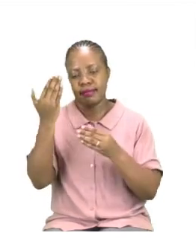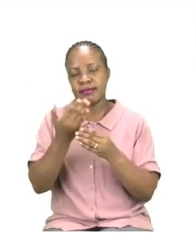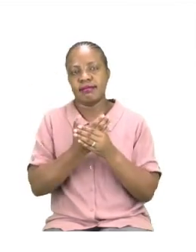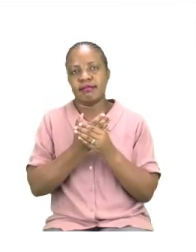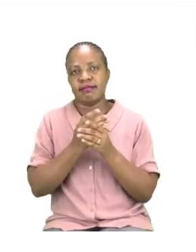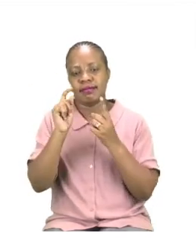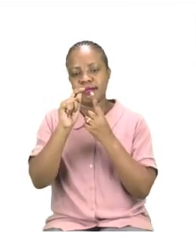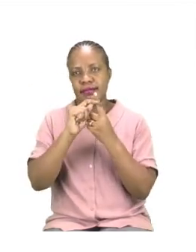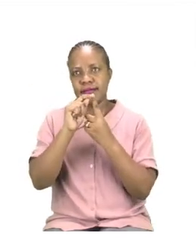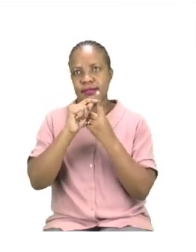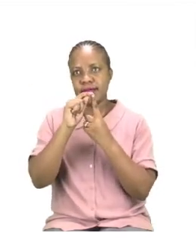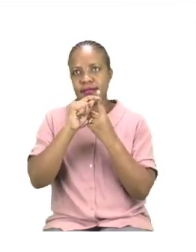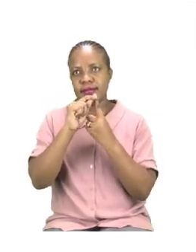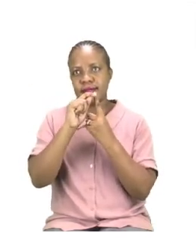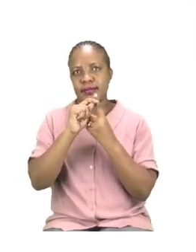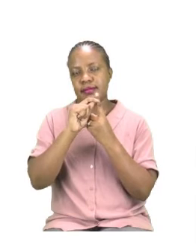is temperature.